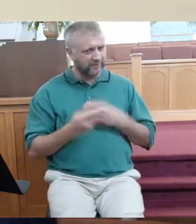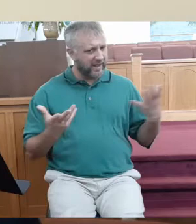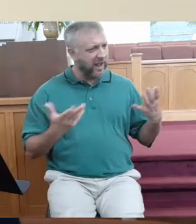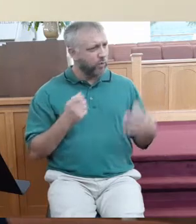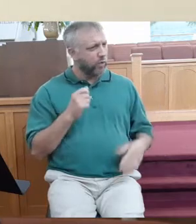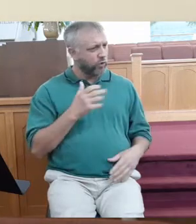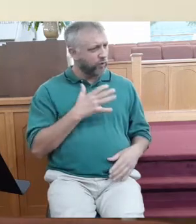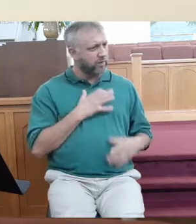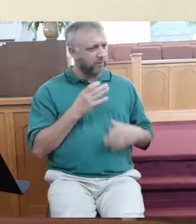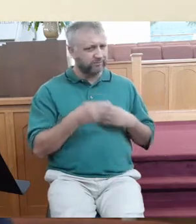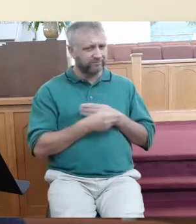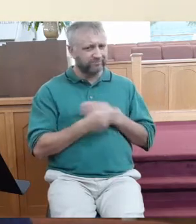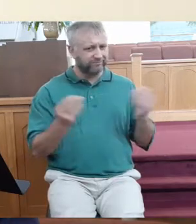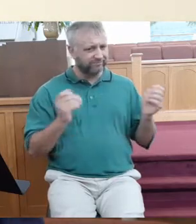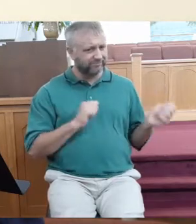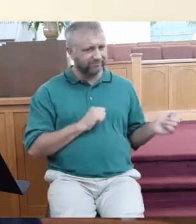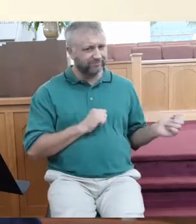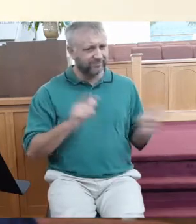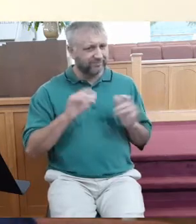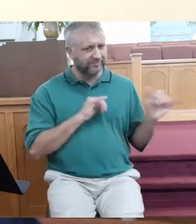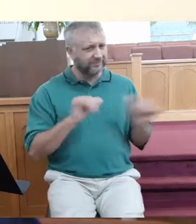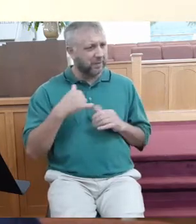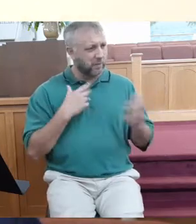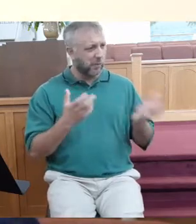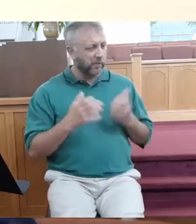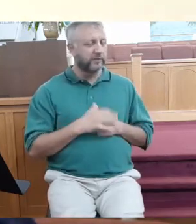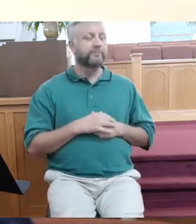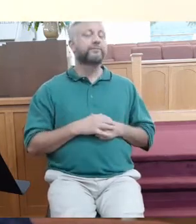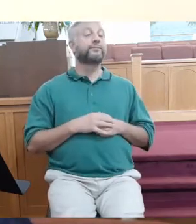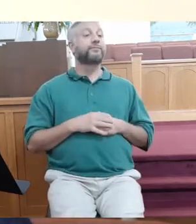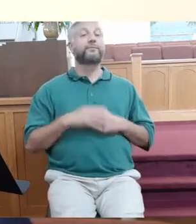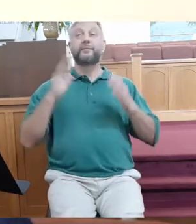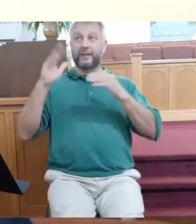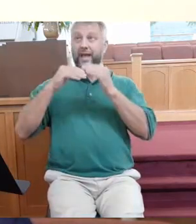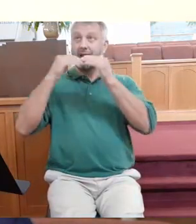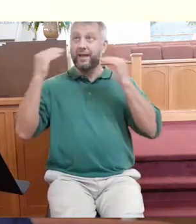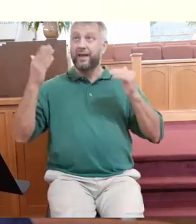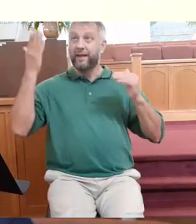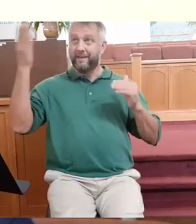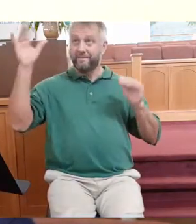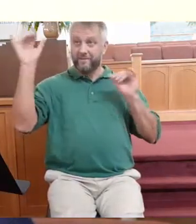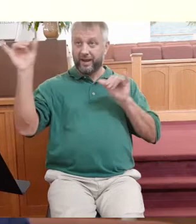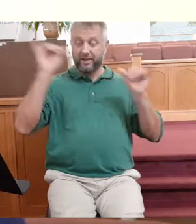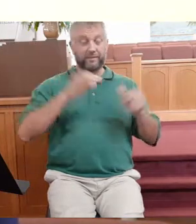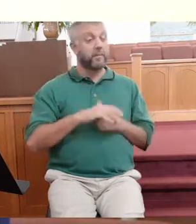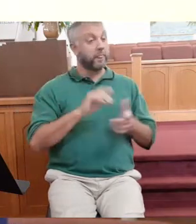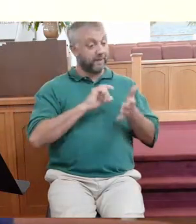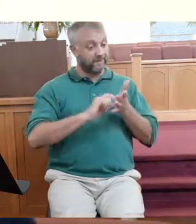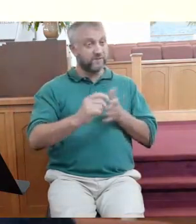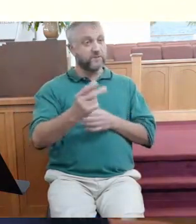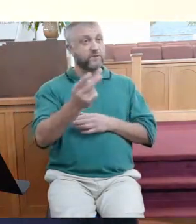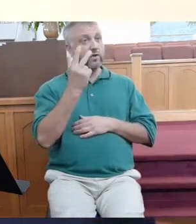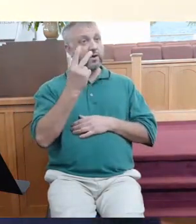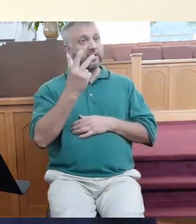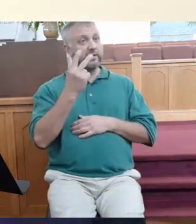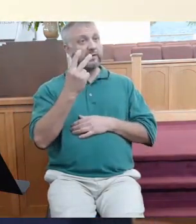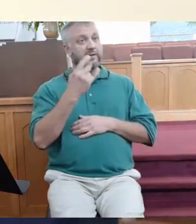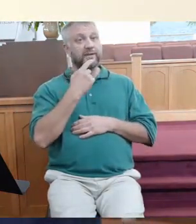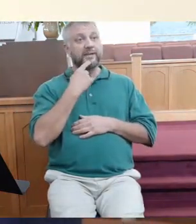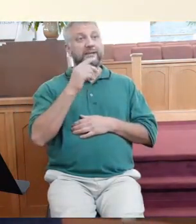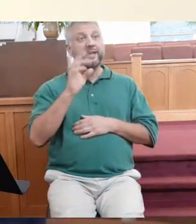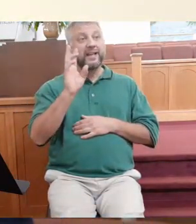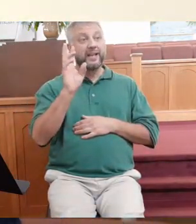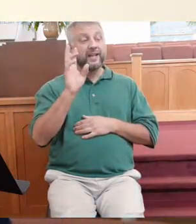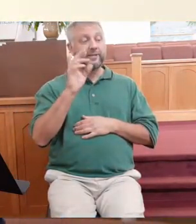to be gracious with it. So we're going to look at it this morning. Number one shows us what the kingdom of heaven is like. Verse two shows us six o'clock